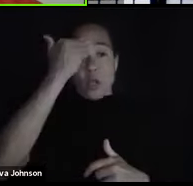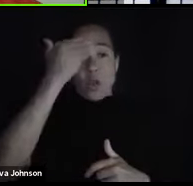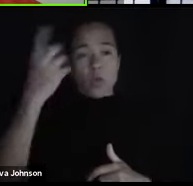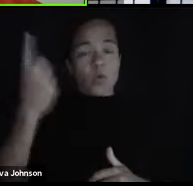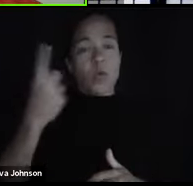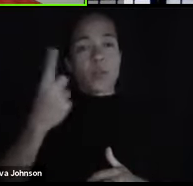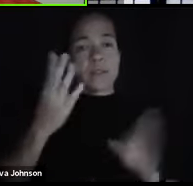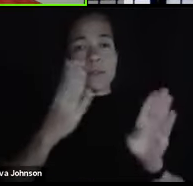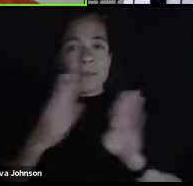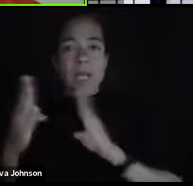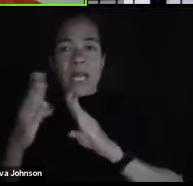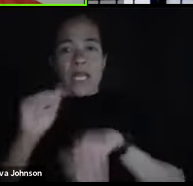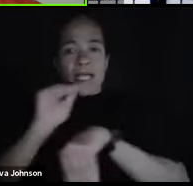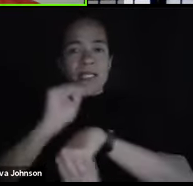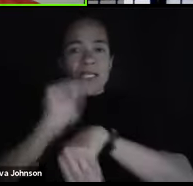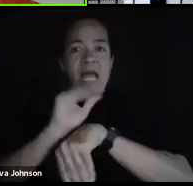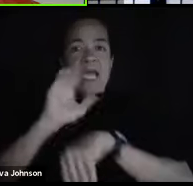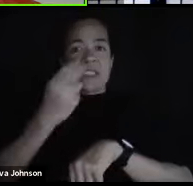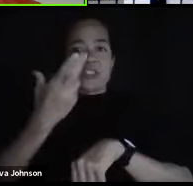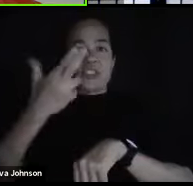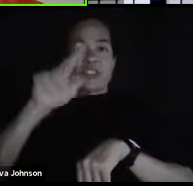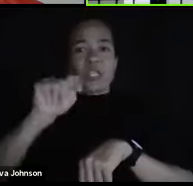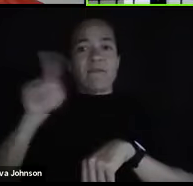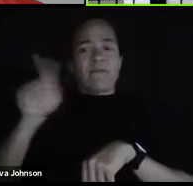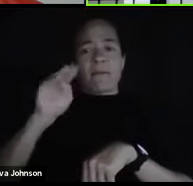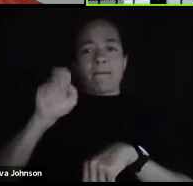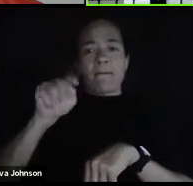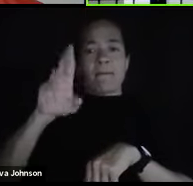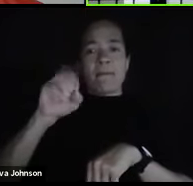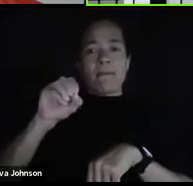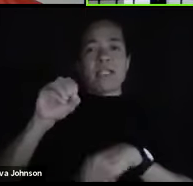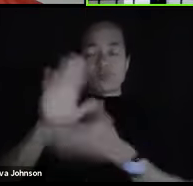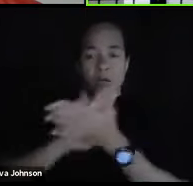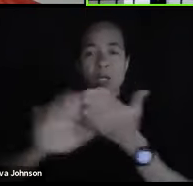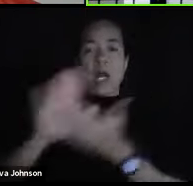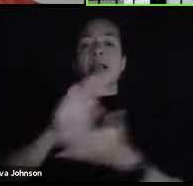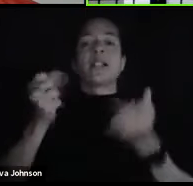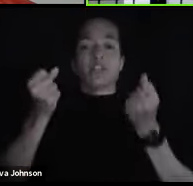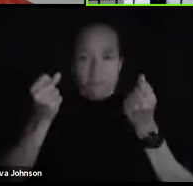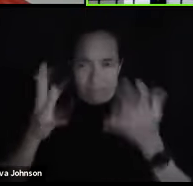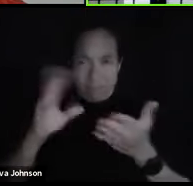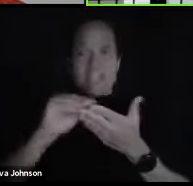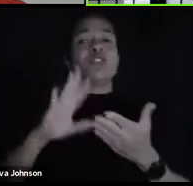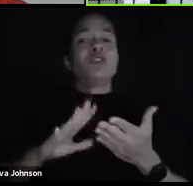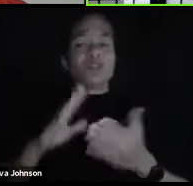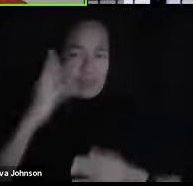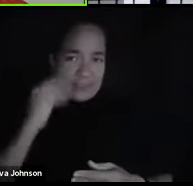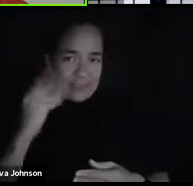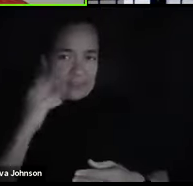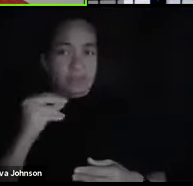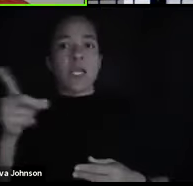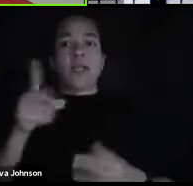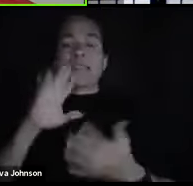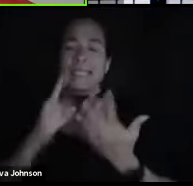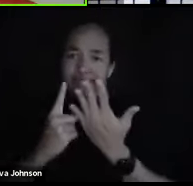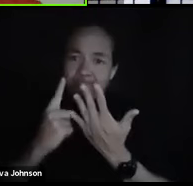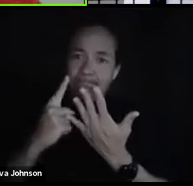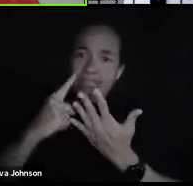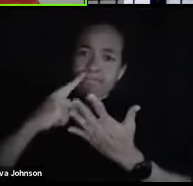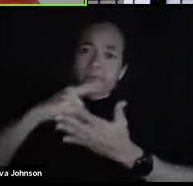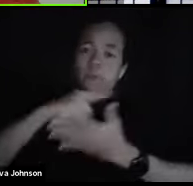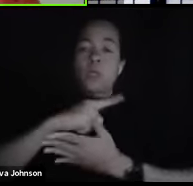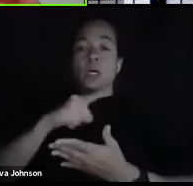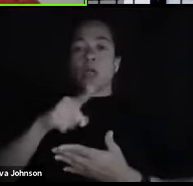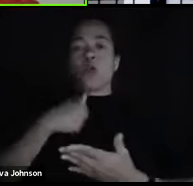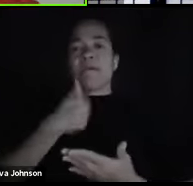on working the night shift at UPS through Metro College. A lot of students do that. To get through their student, exactly, to get through their schooling. Do you have